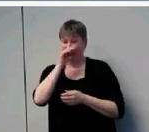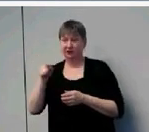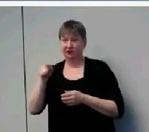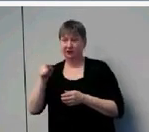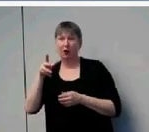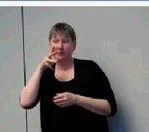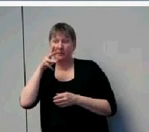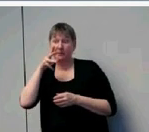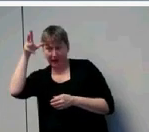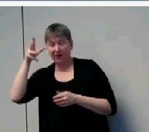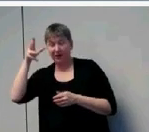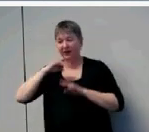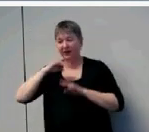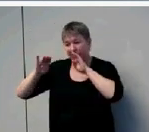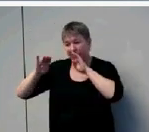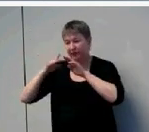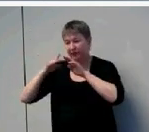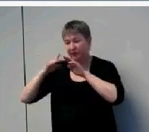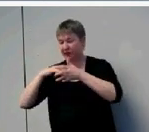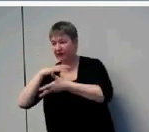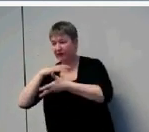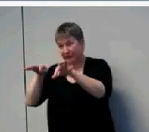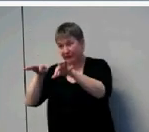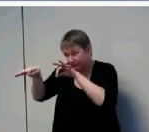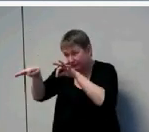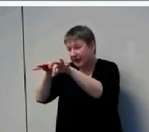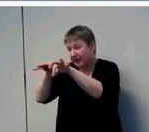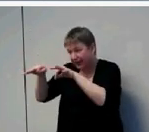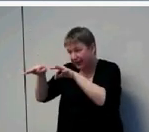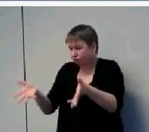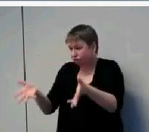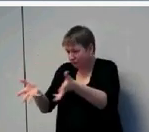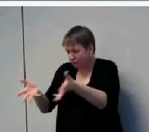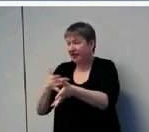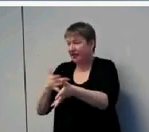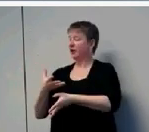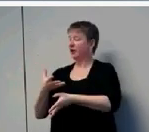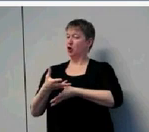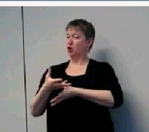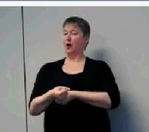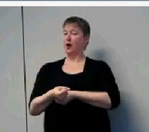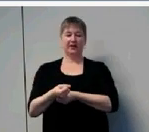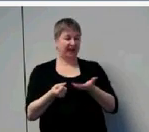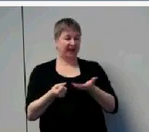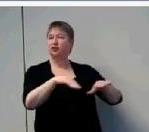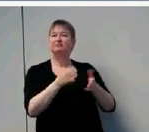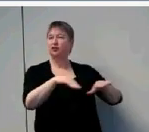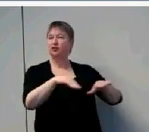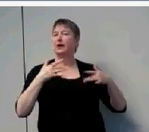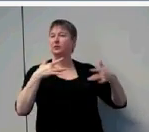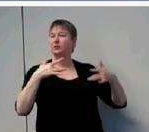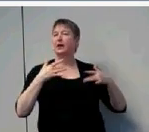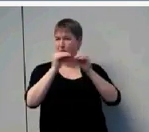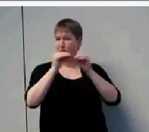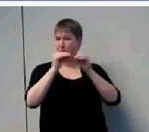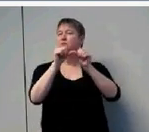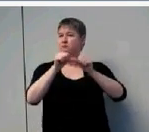frustration, confusion, or lack of confidence, are going to have increased hearing aid use in their children. So